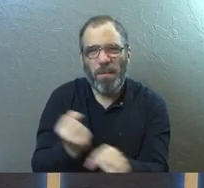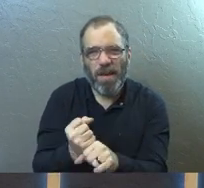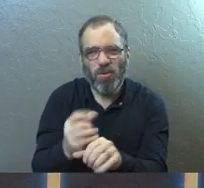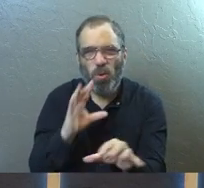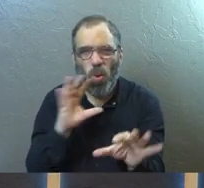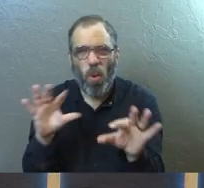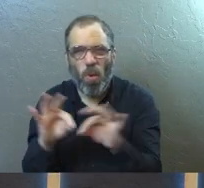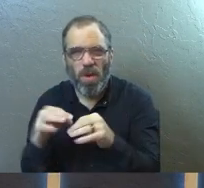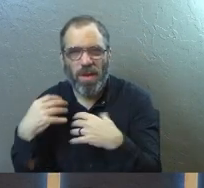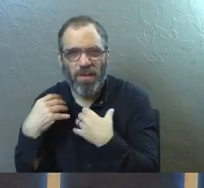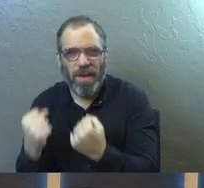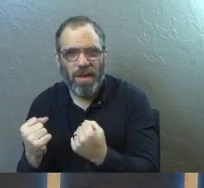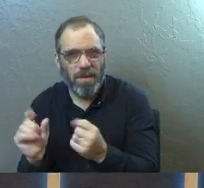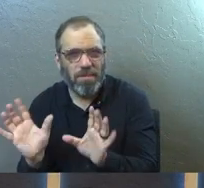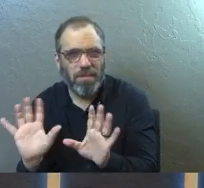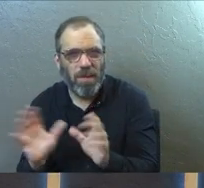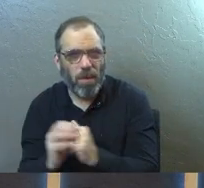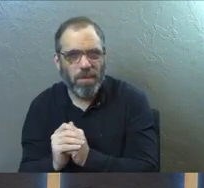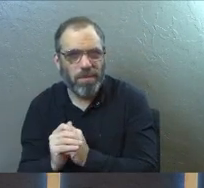worthy of healing.